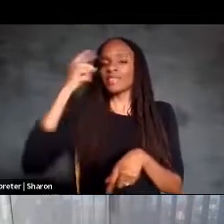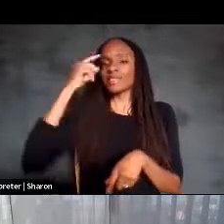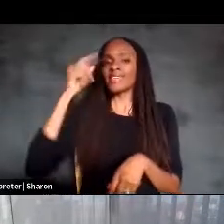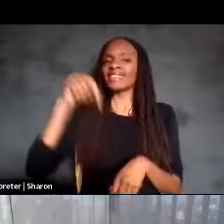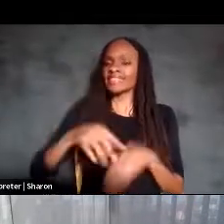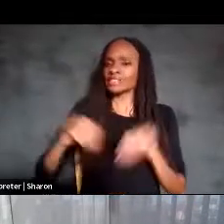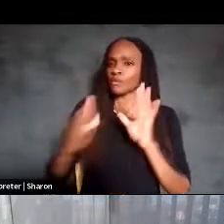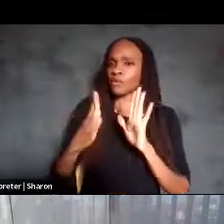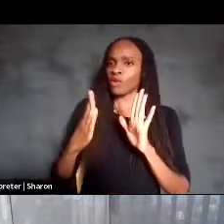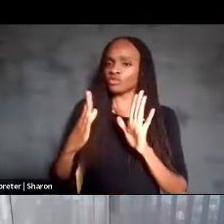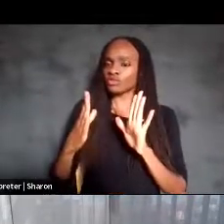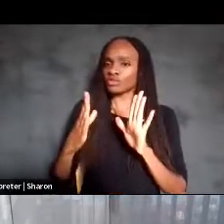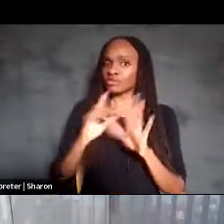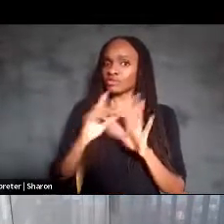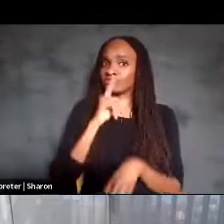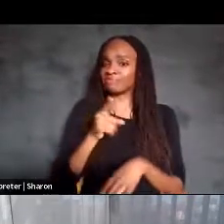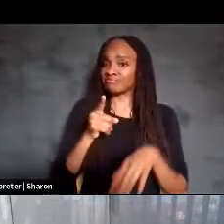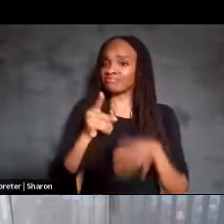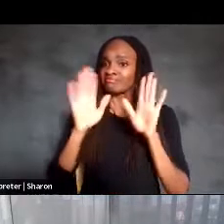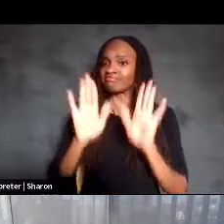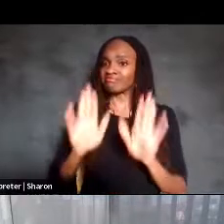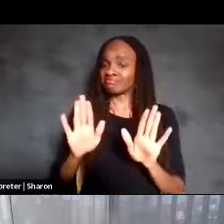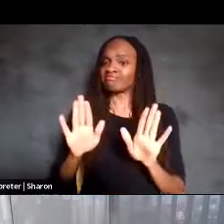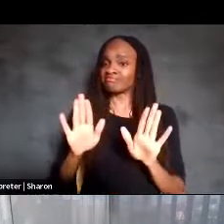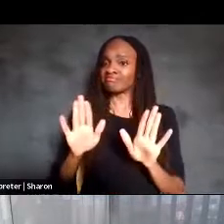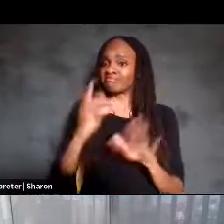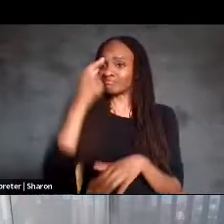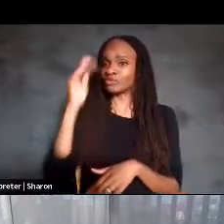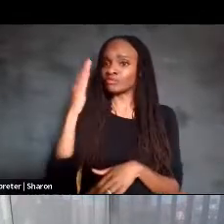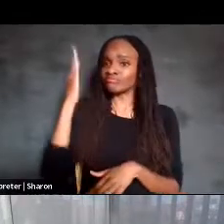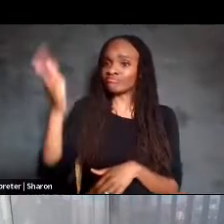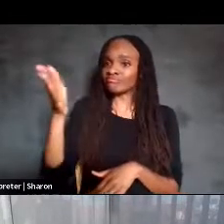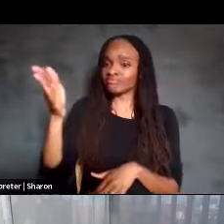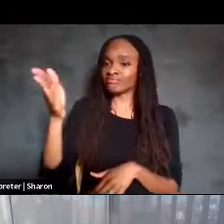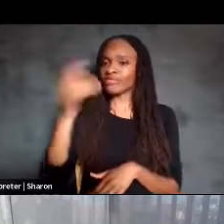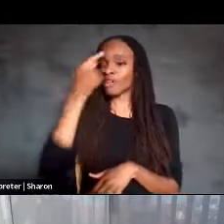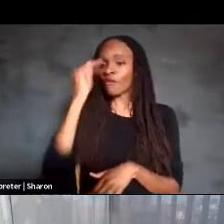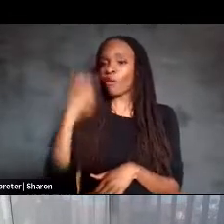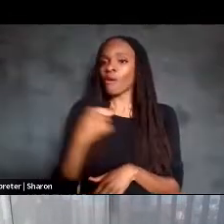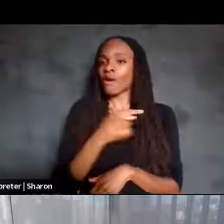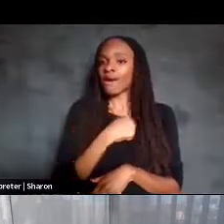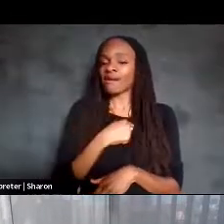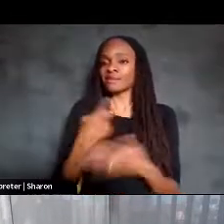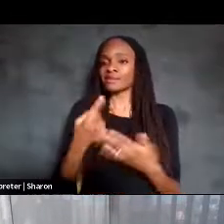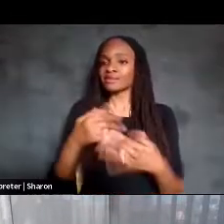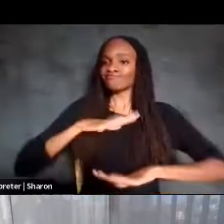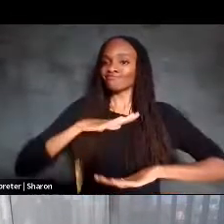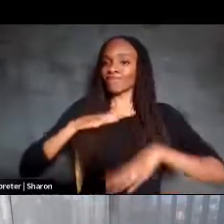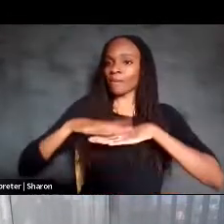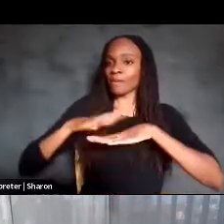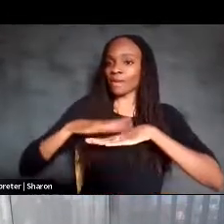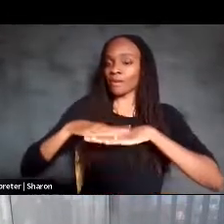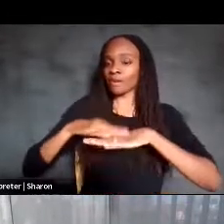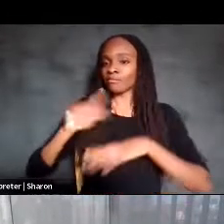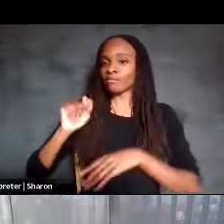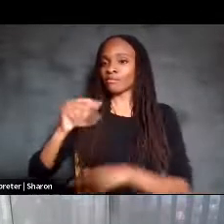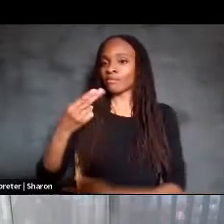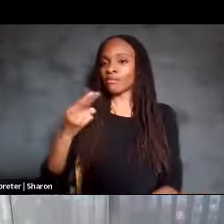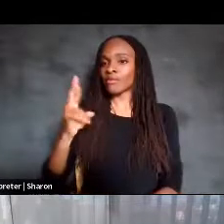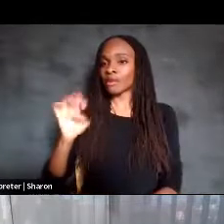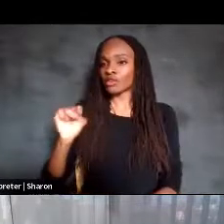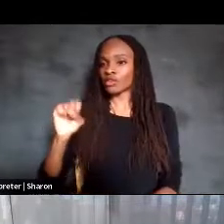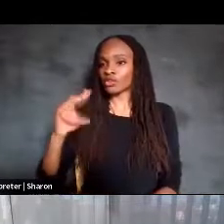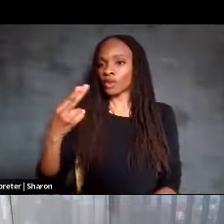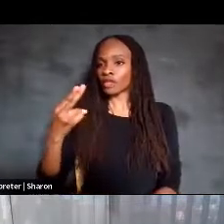and might represent kind of, to us, it kind of meets the minimum threshold of what we would want someone